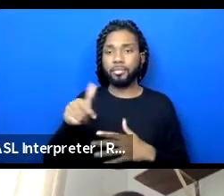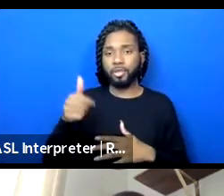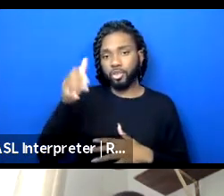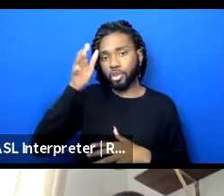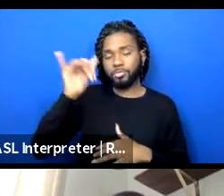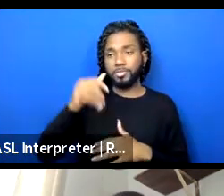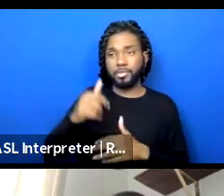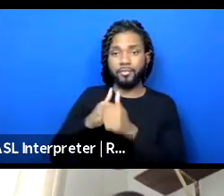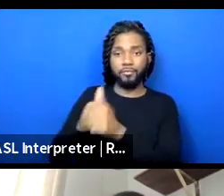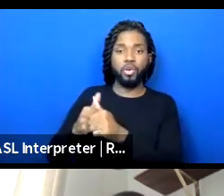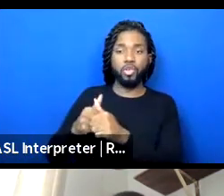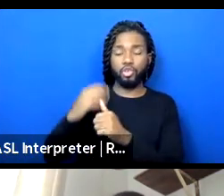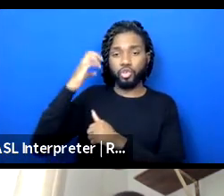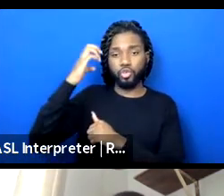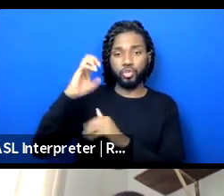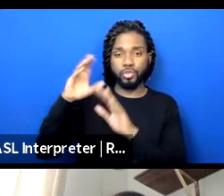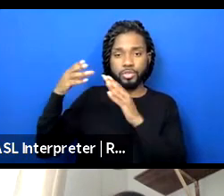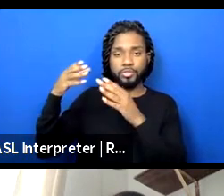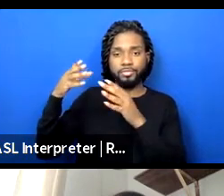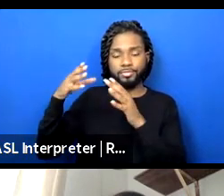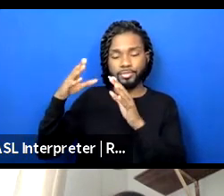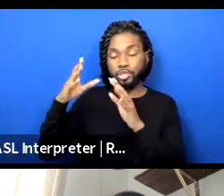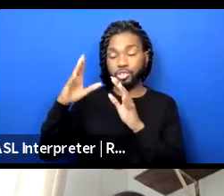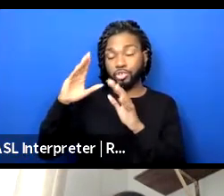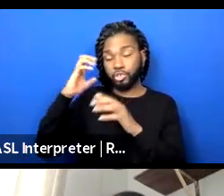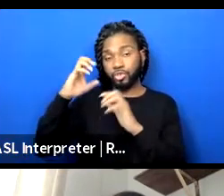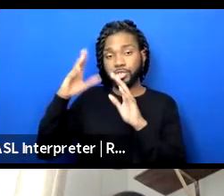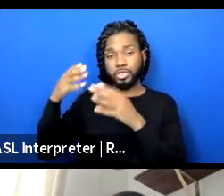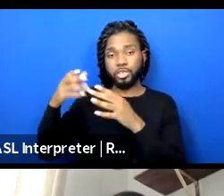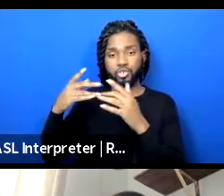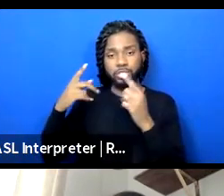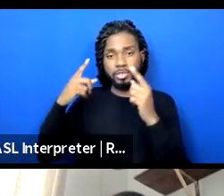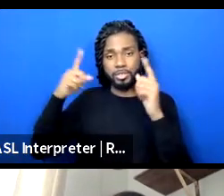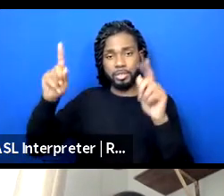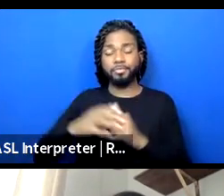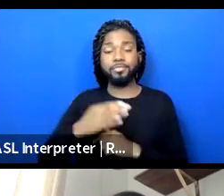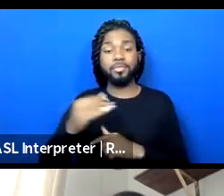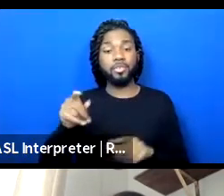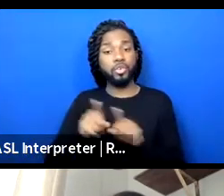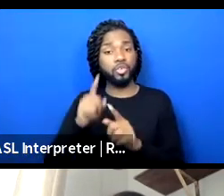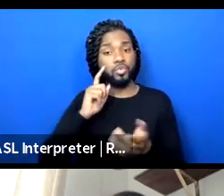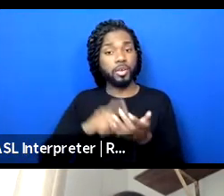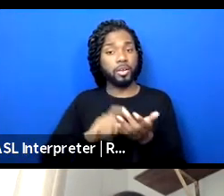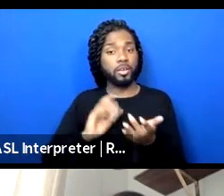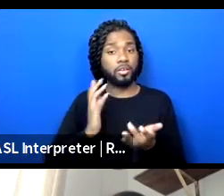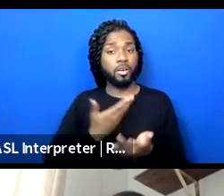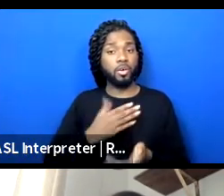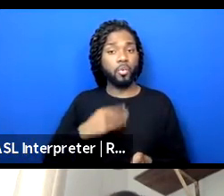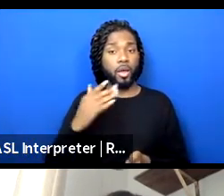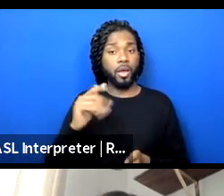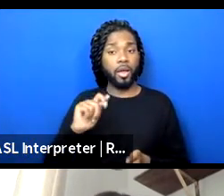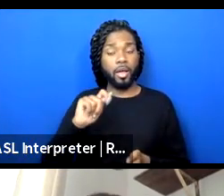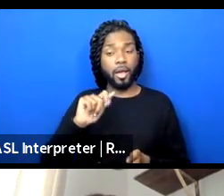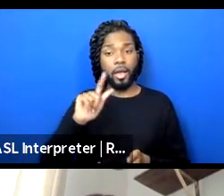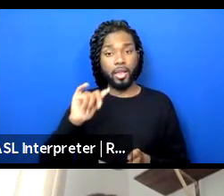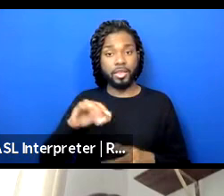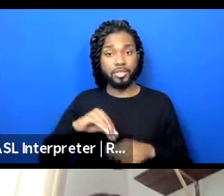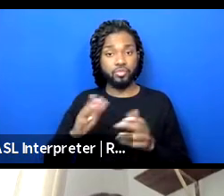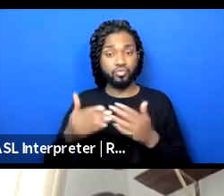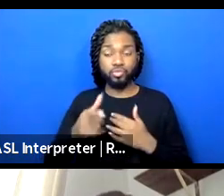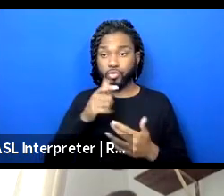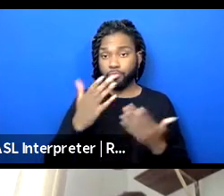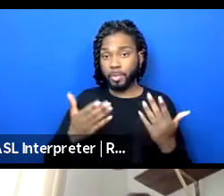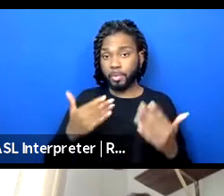success and I think acknowledging our white allies that are in the room that may be in